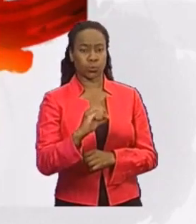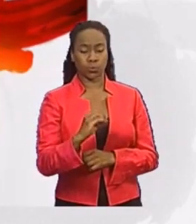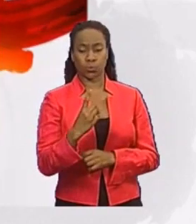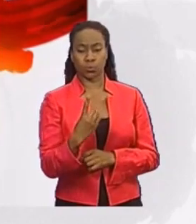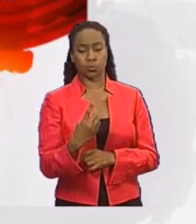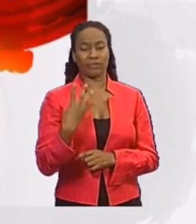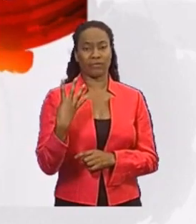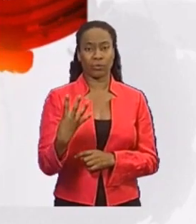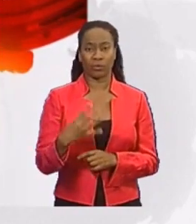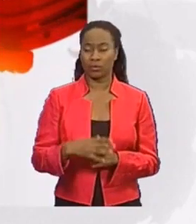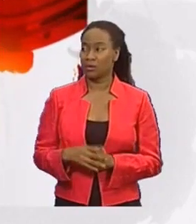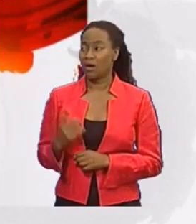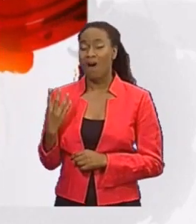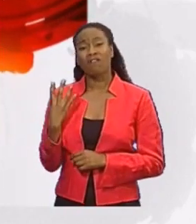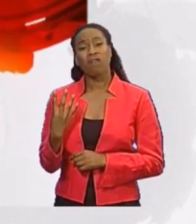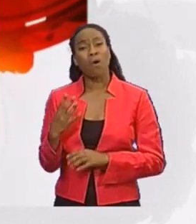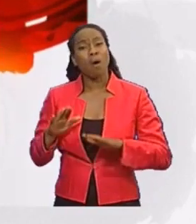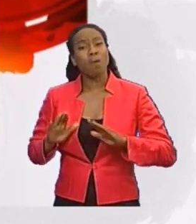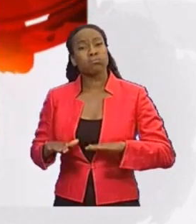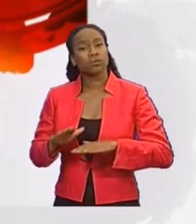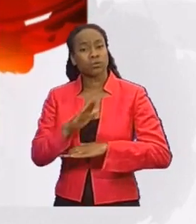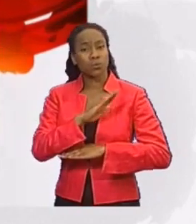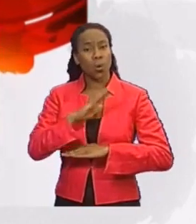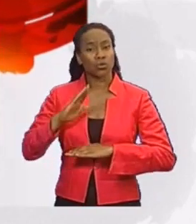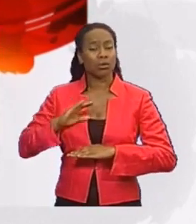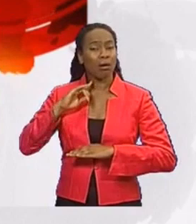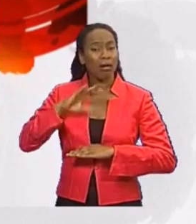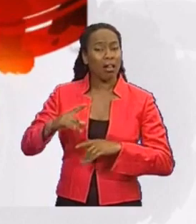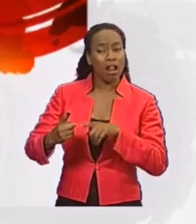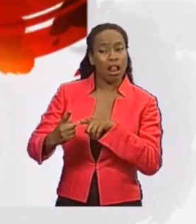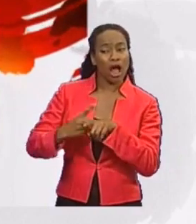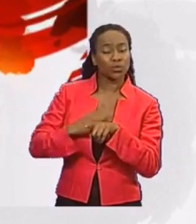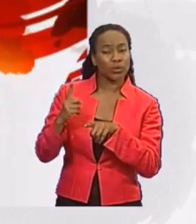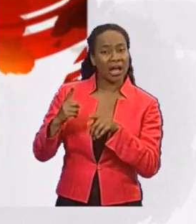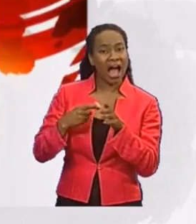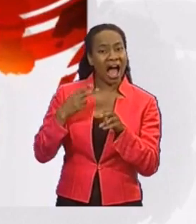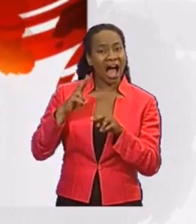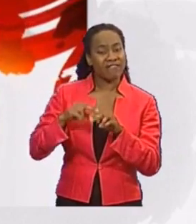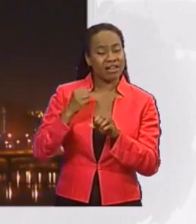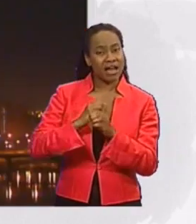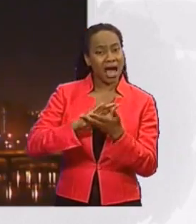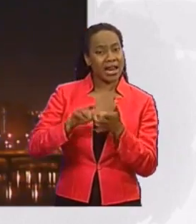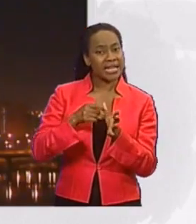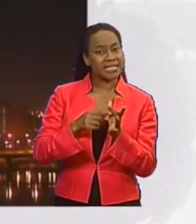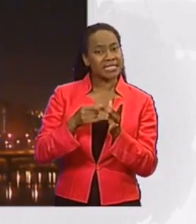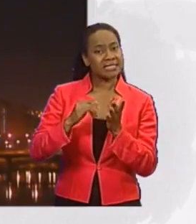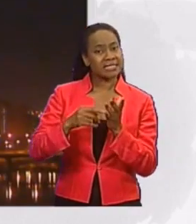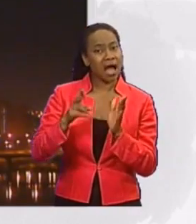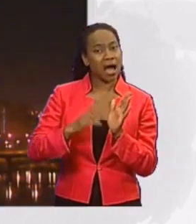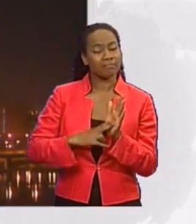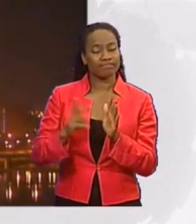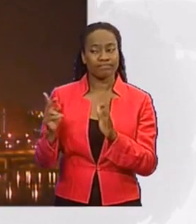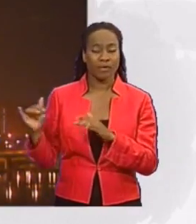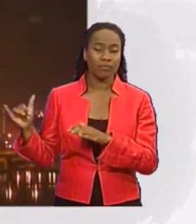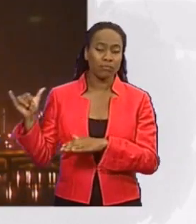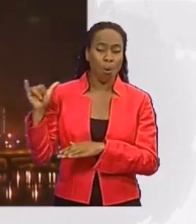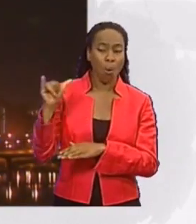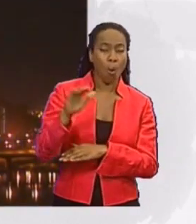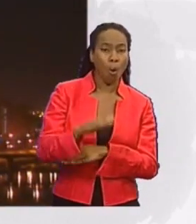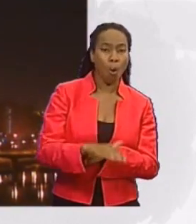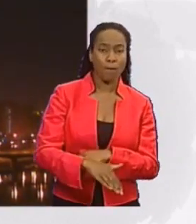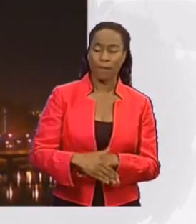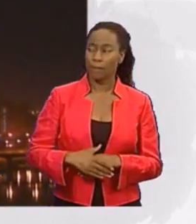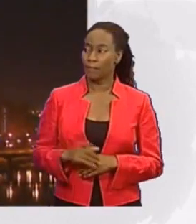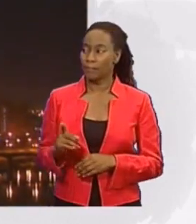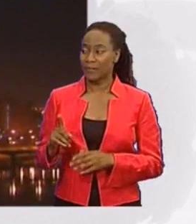The bodies of four British servicemen killed last week in Afghanistan are flown home. The Iraq war increased the terror